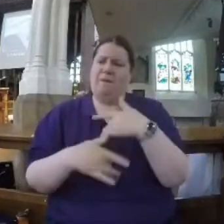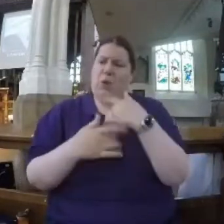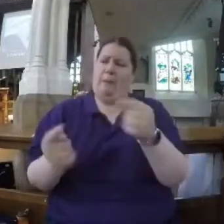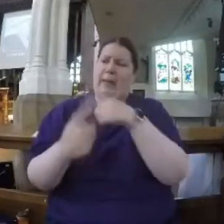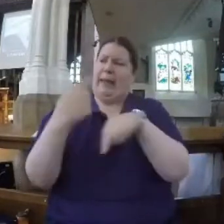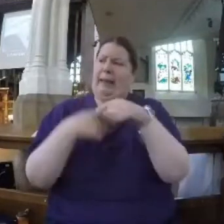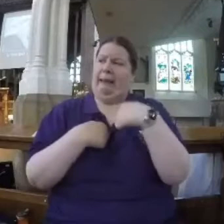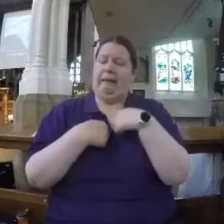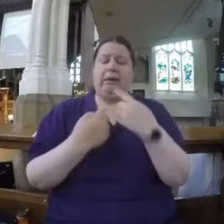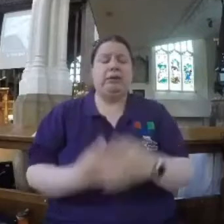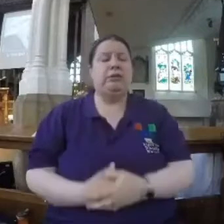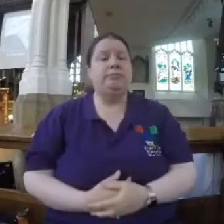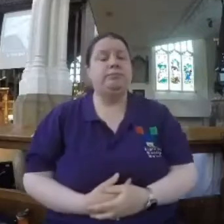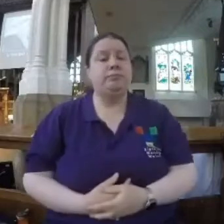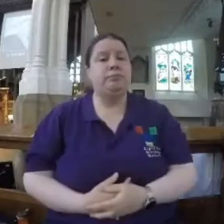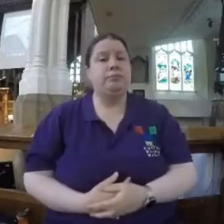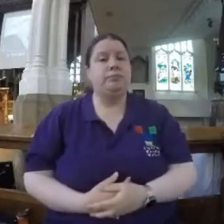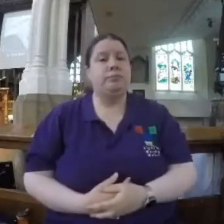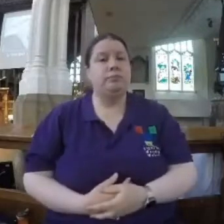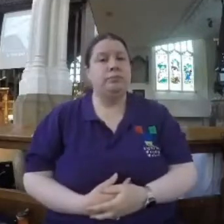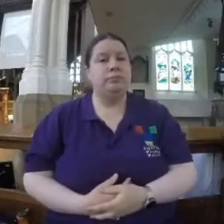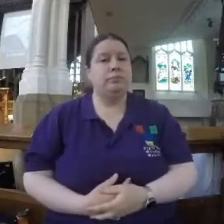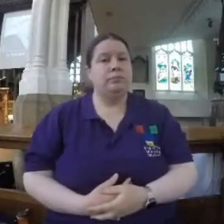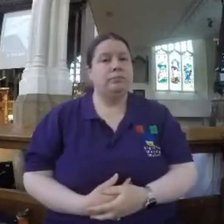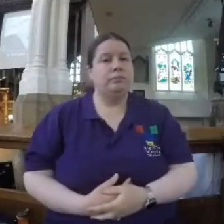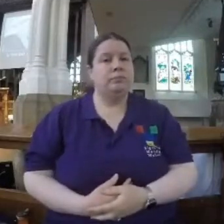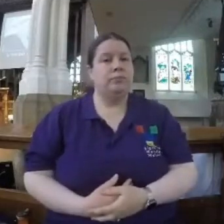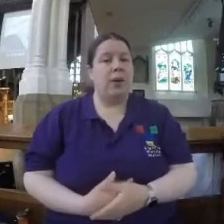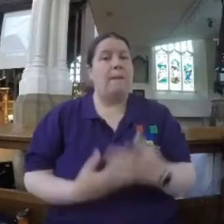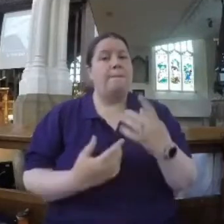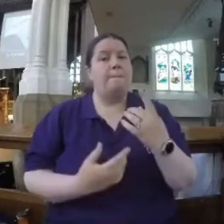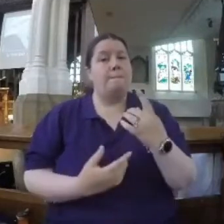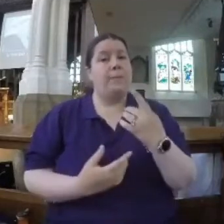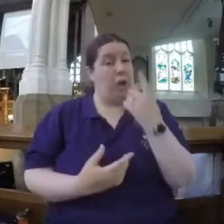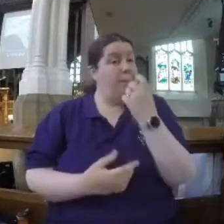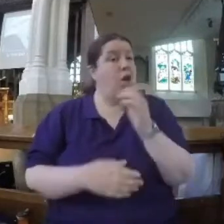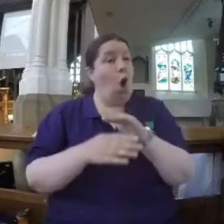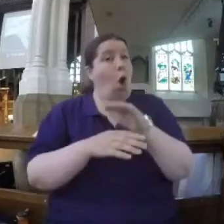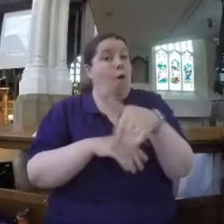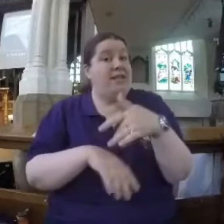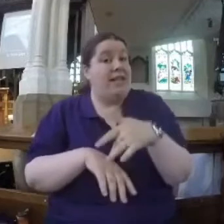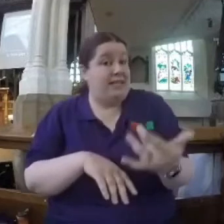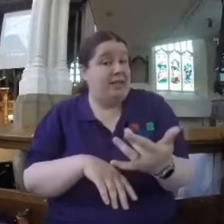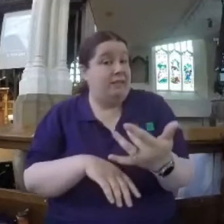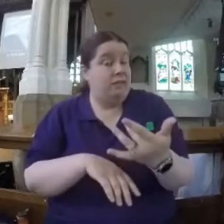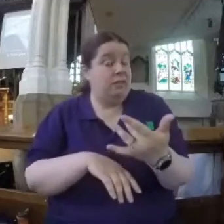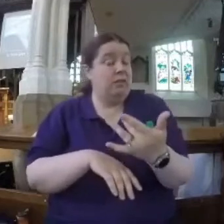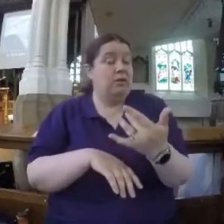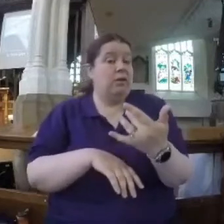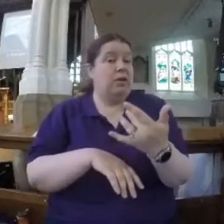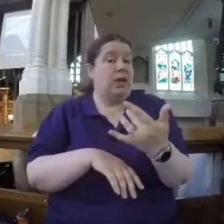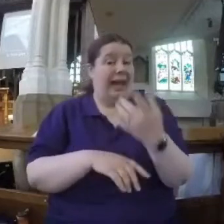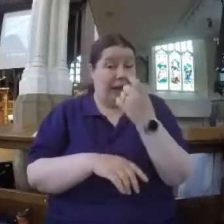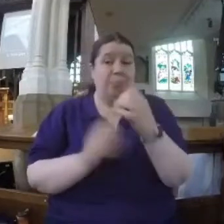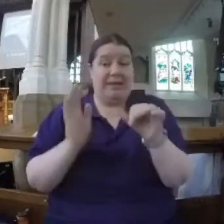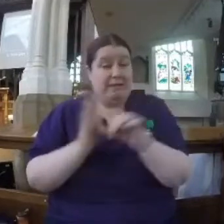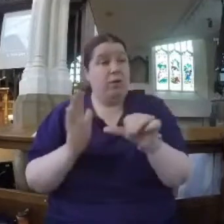You know, one of the biggest barriers in life we can have as humans is being overly sensitive about ourselves. And it can